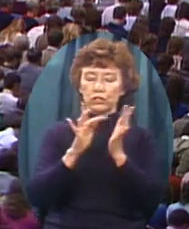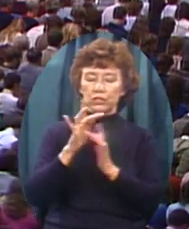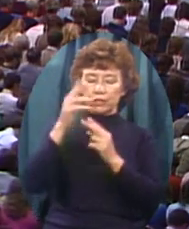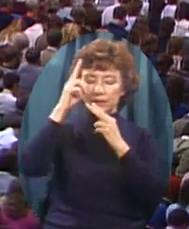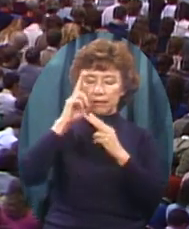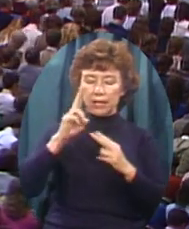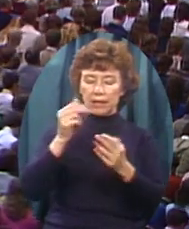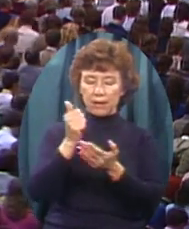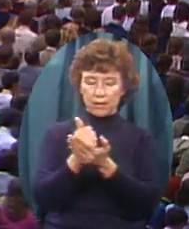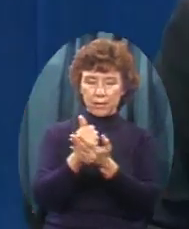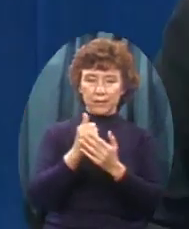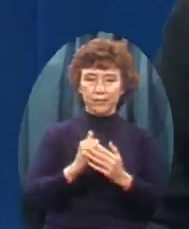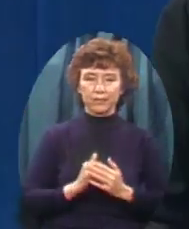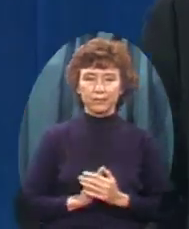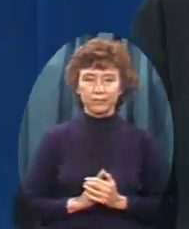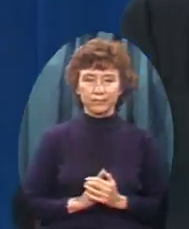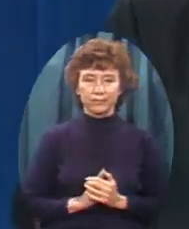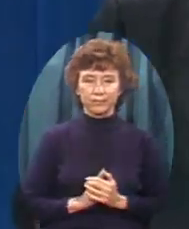Amen